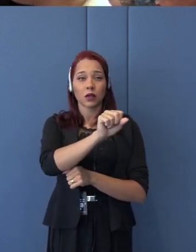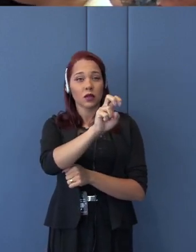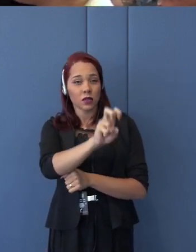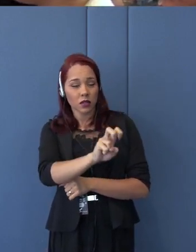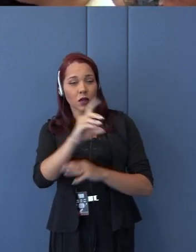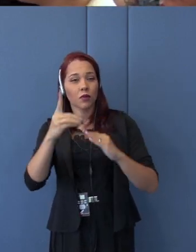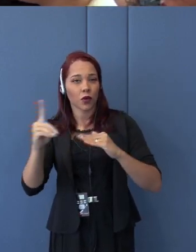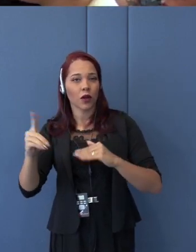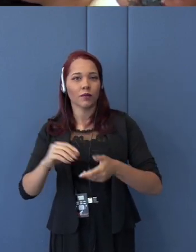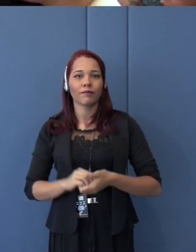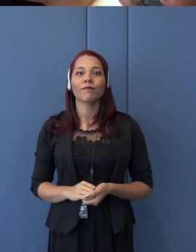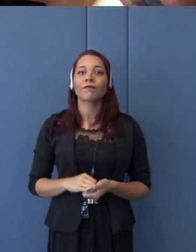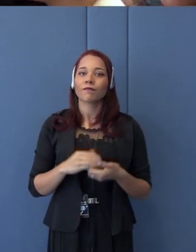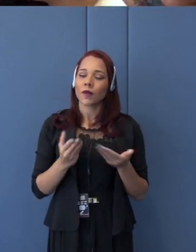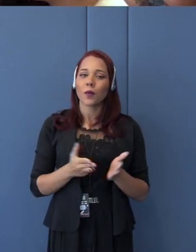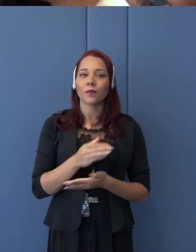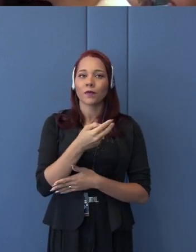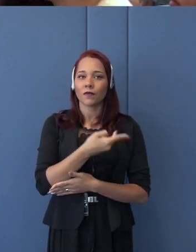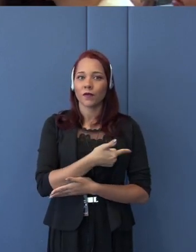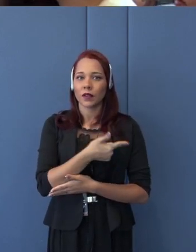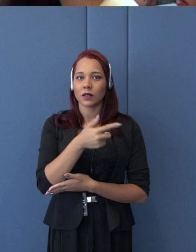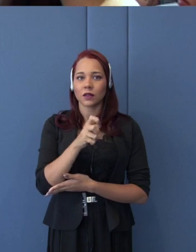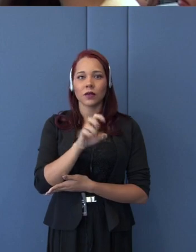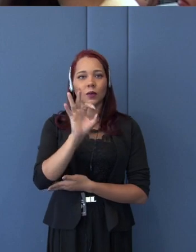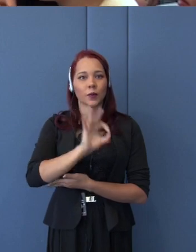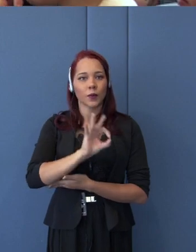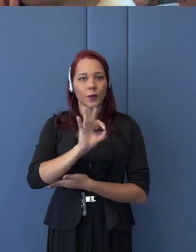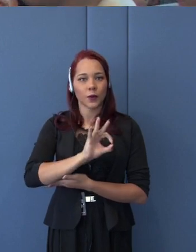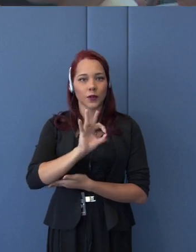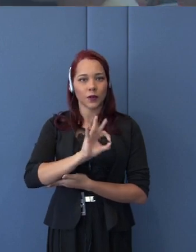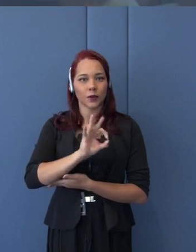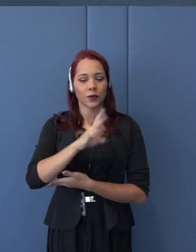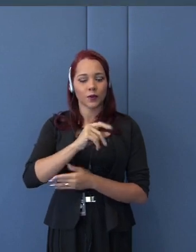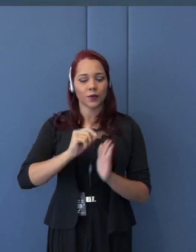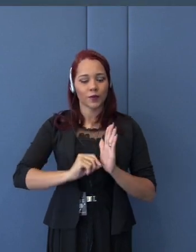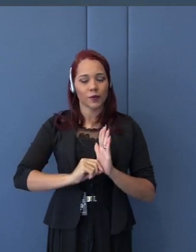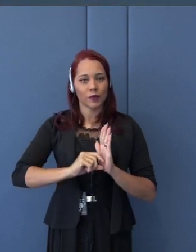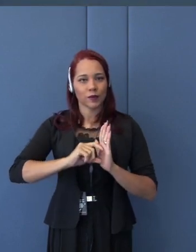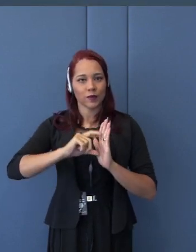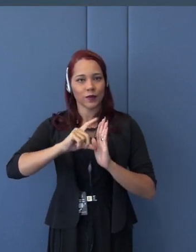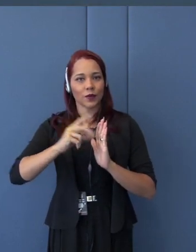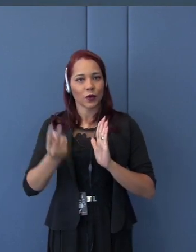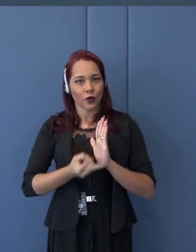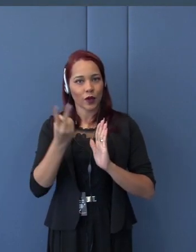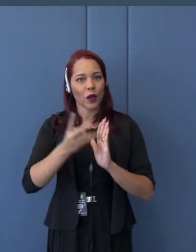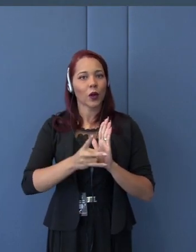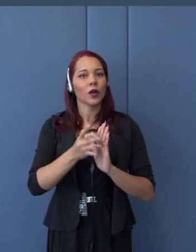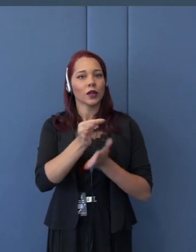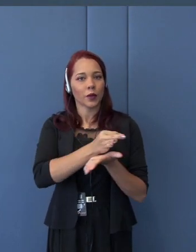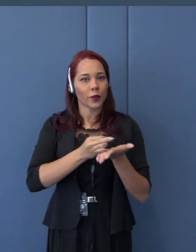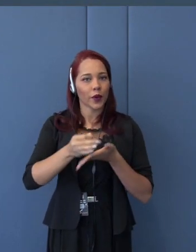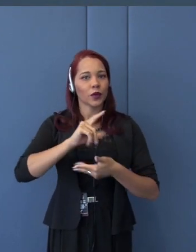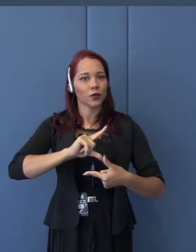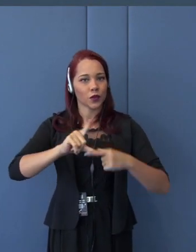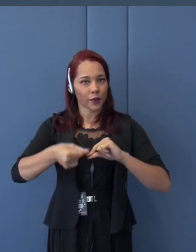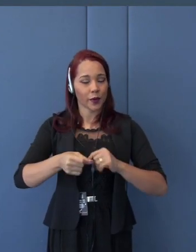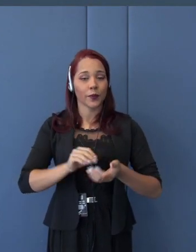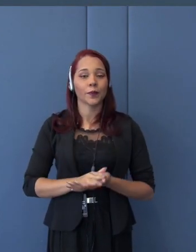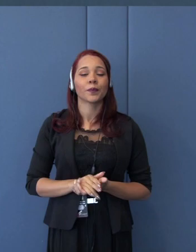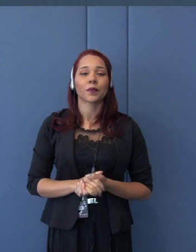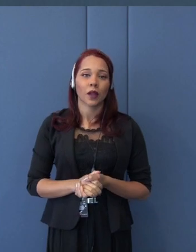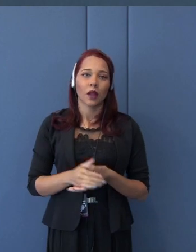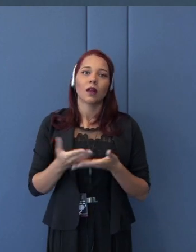of increase in the value of Japanese yen. And, of course, that would affect negatively